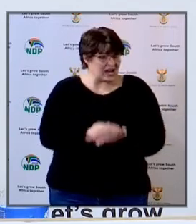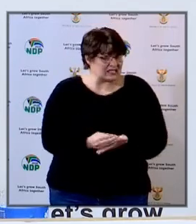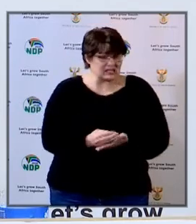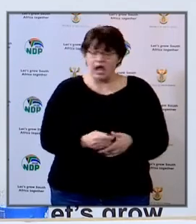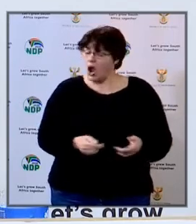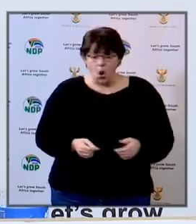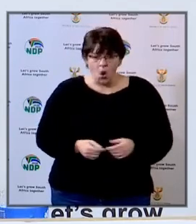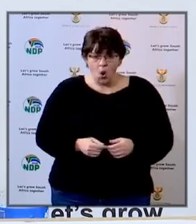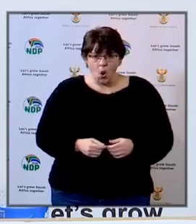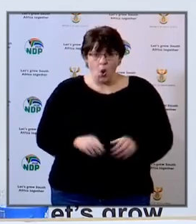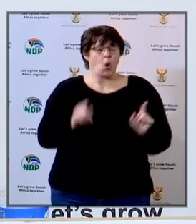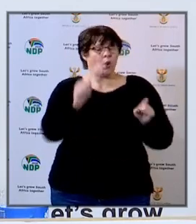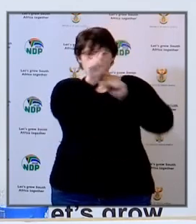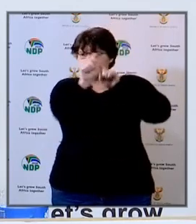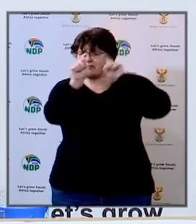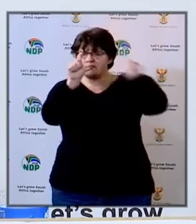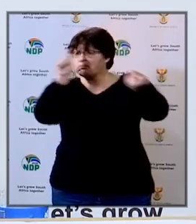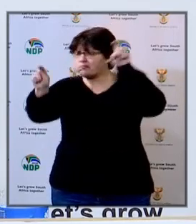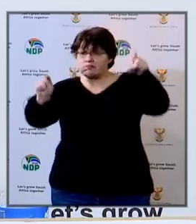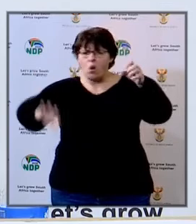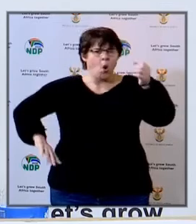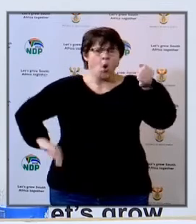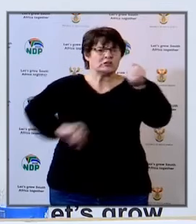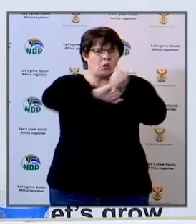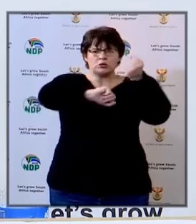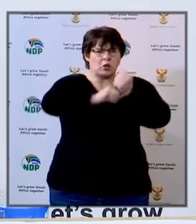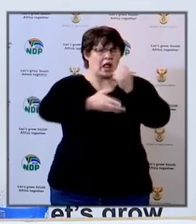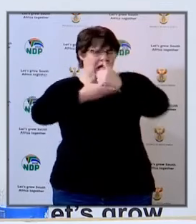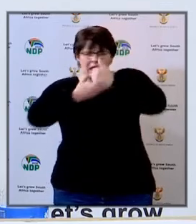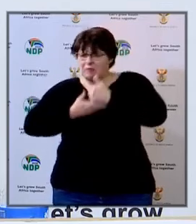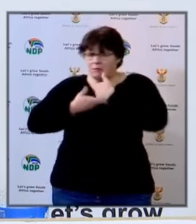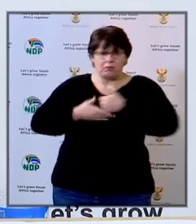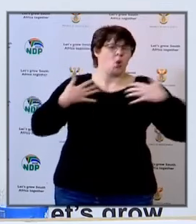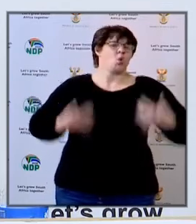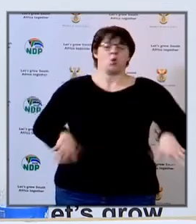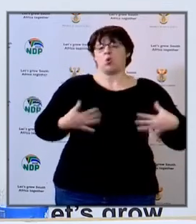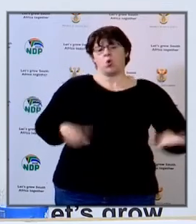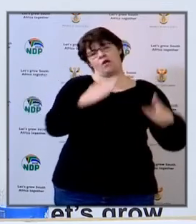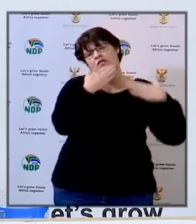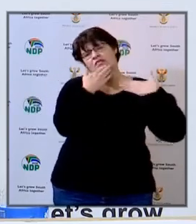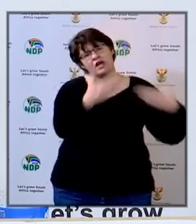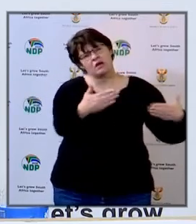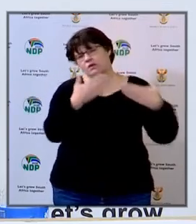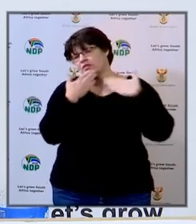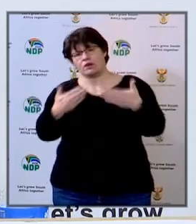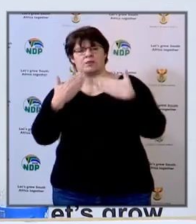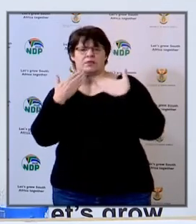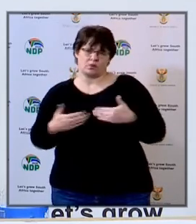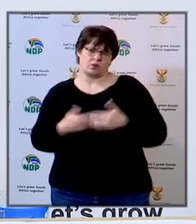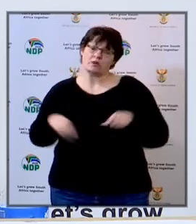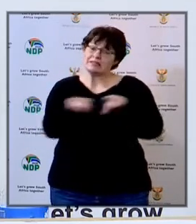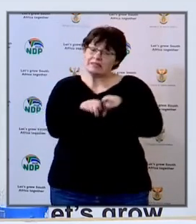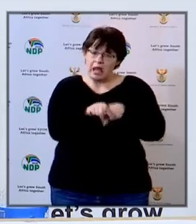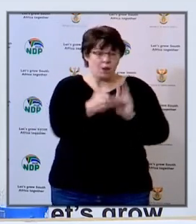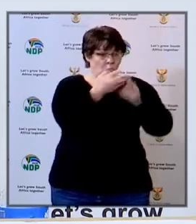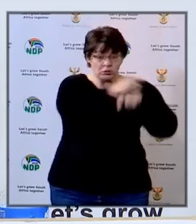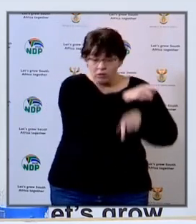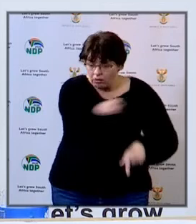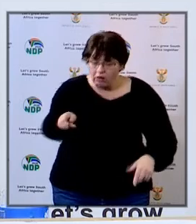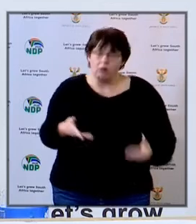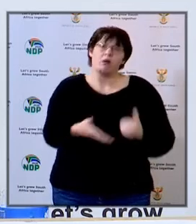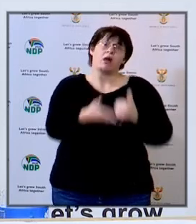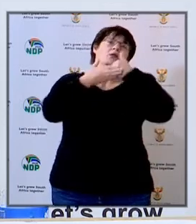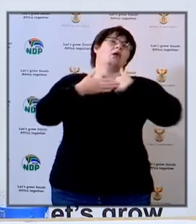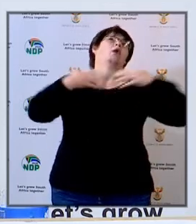different entities of government that came to the fore, and more important also, the support that we got from different